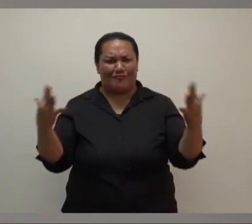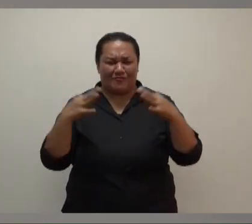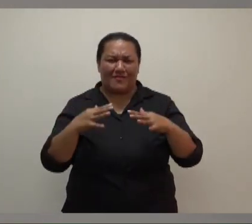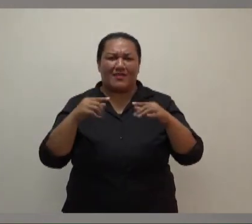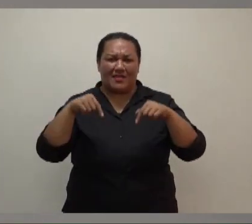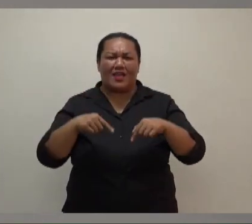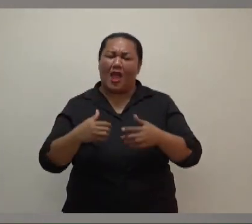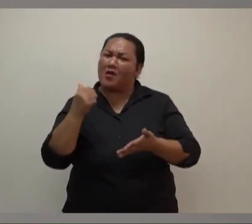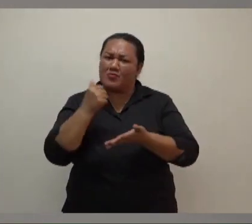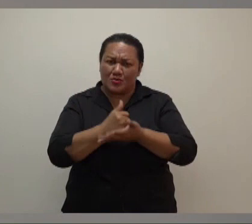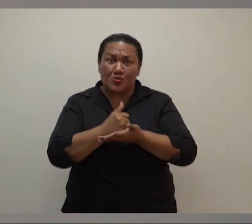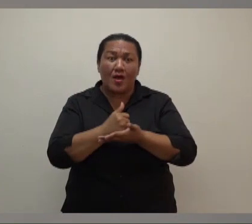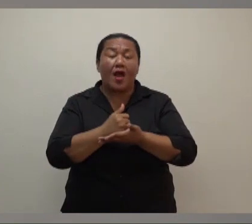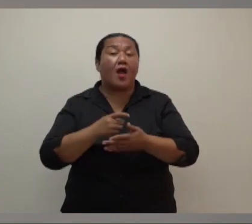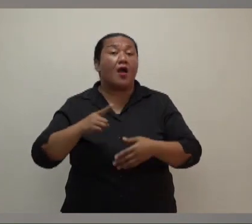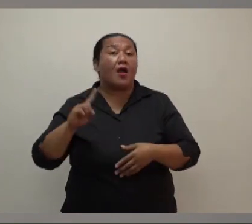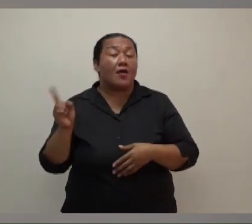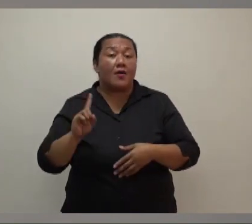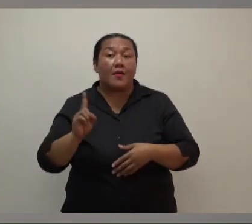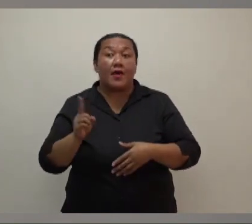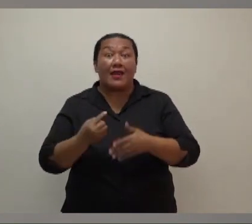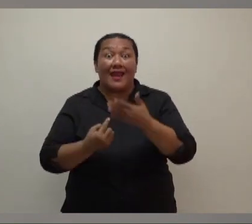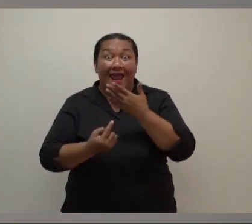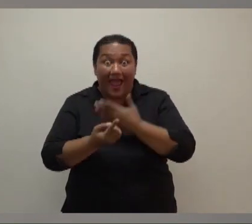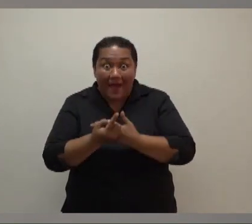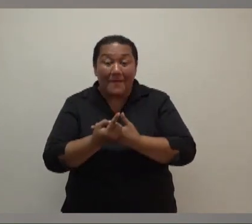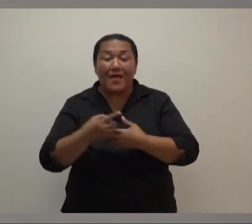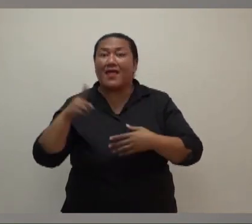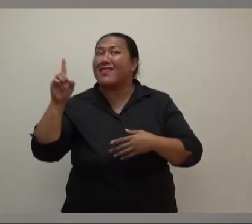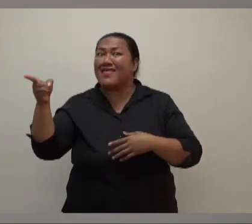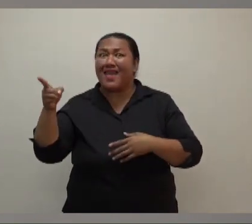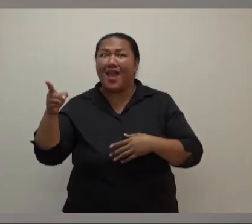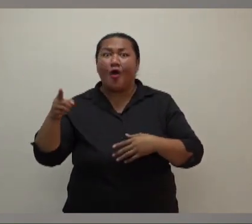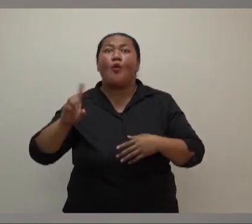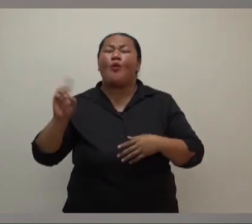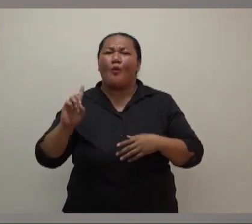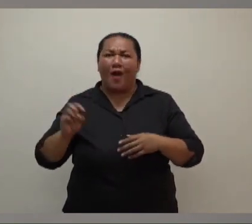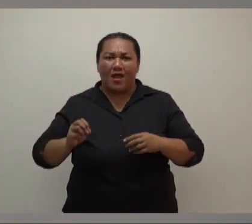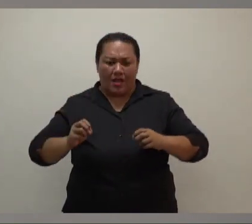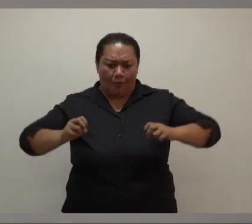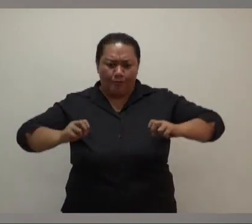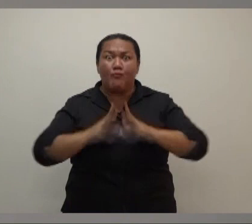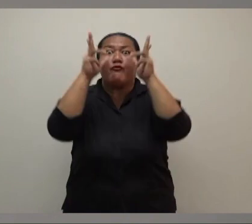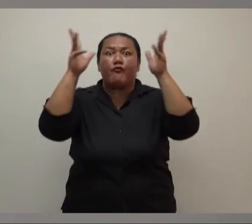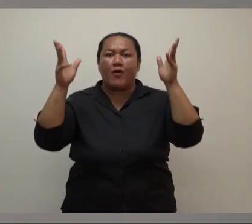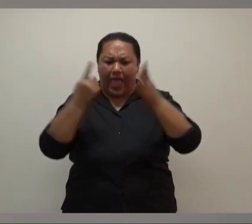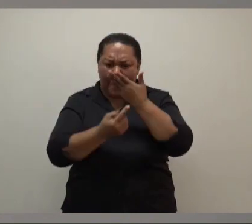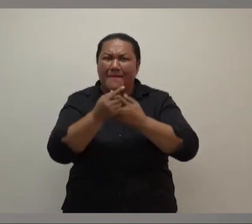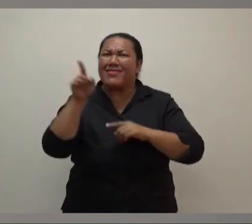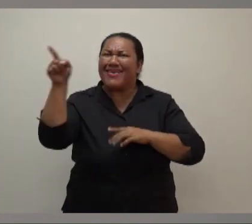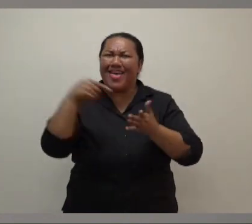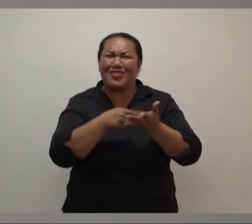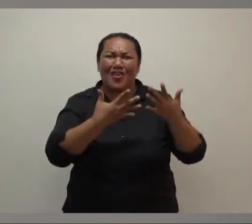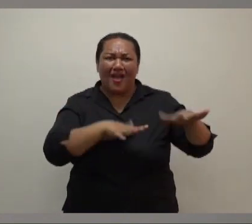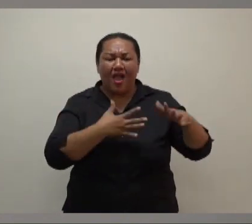the recent underwater volcano eruption in Tonga. We are praying for our Tongan sisters and brothers who are beset by tsunami